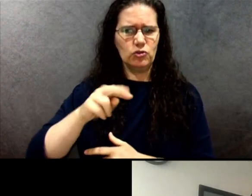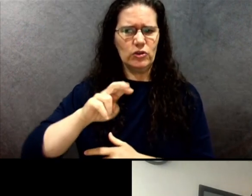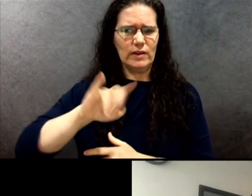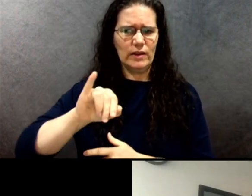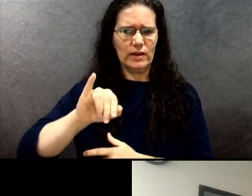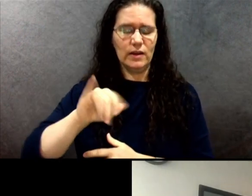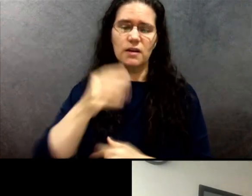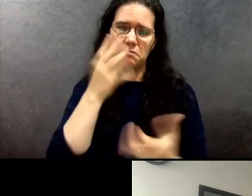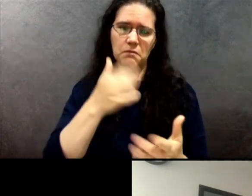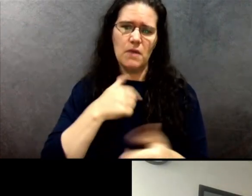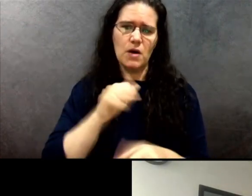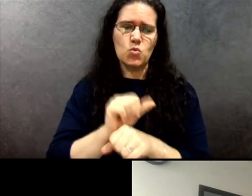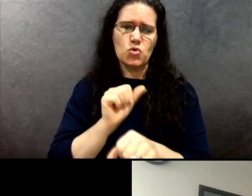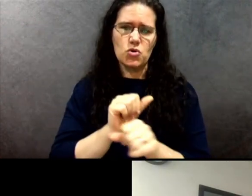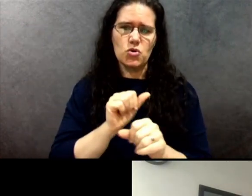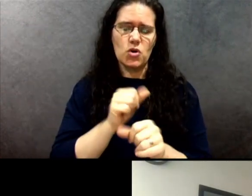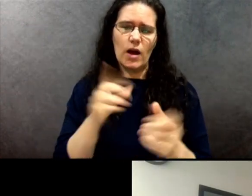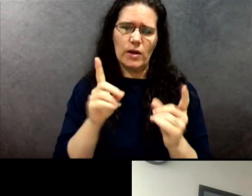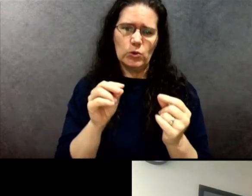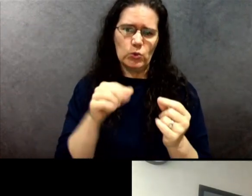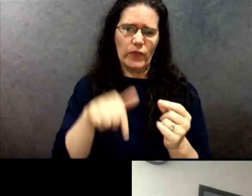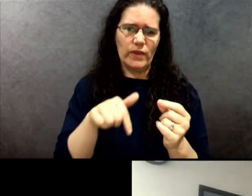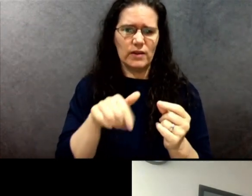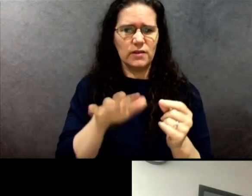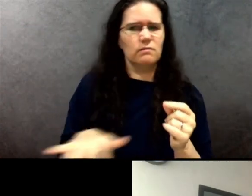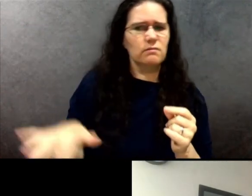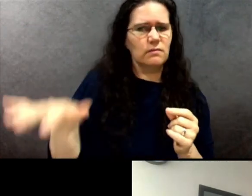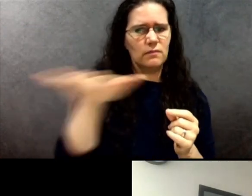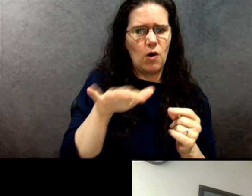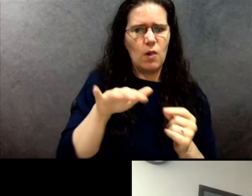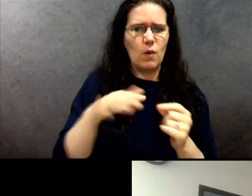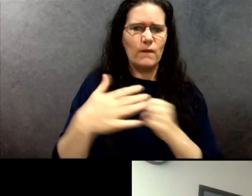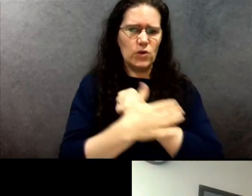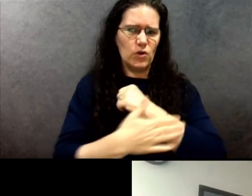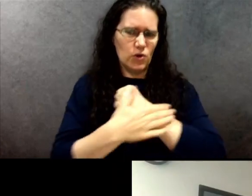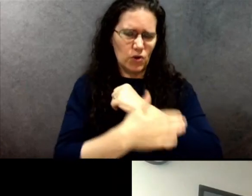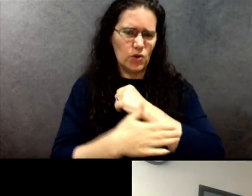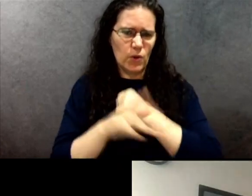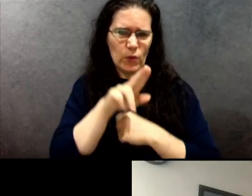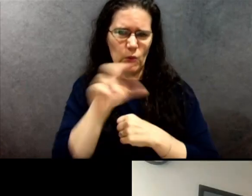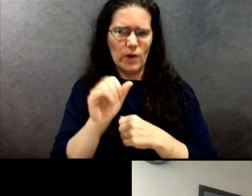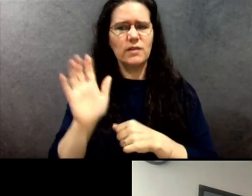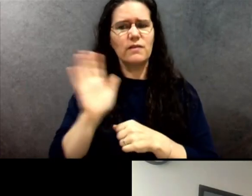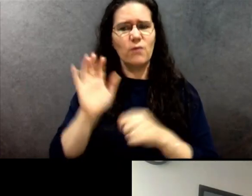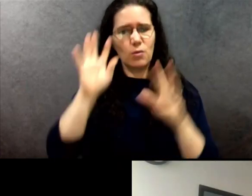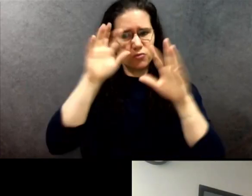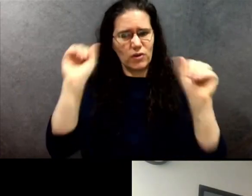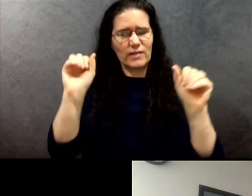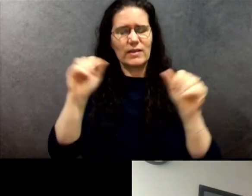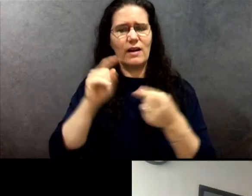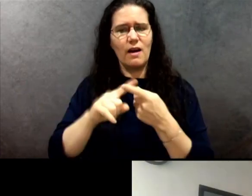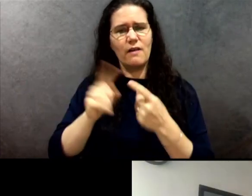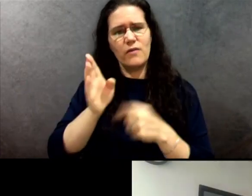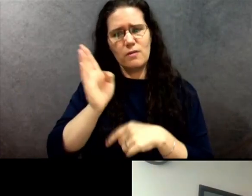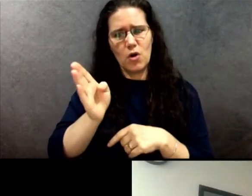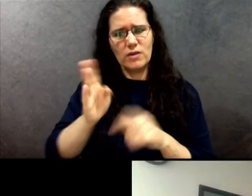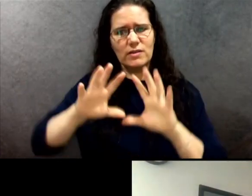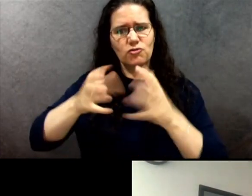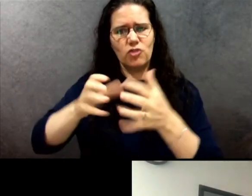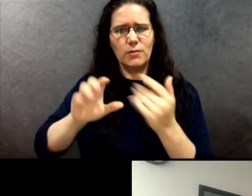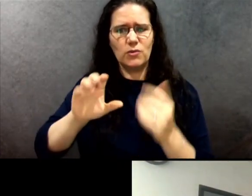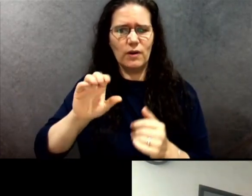as a former president of Boston NAACP and a member of the National NAACP Board of Directors,